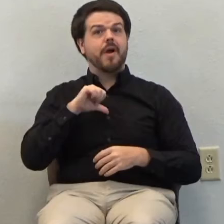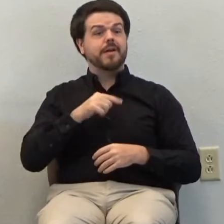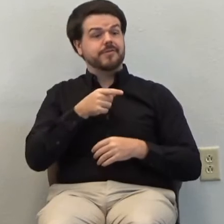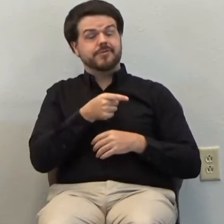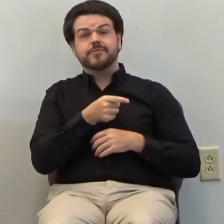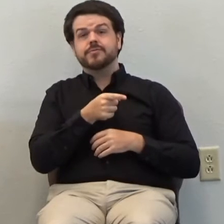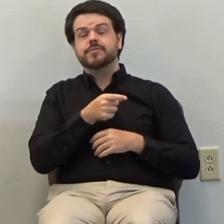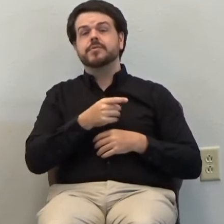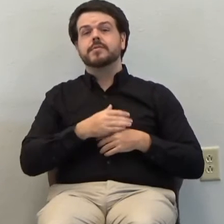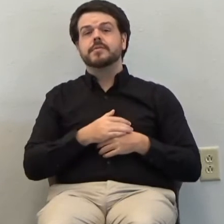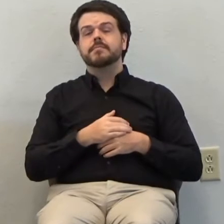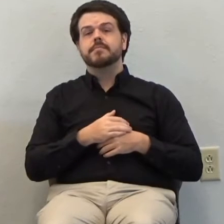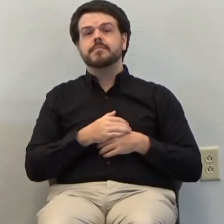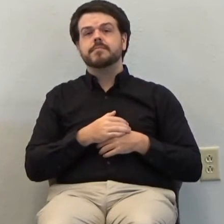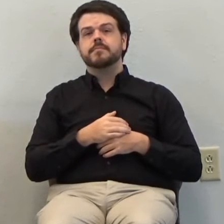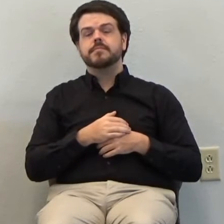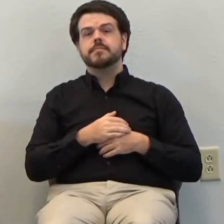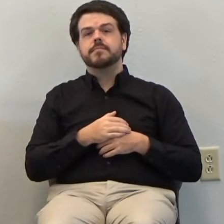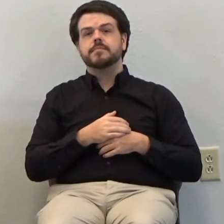was the